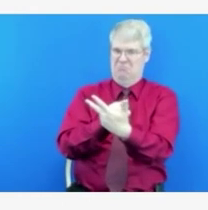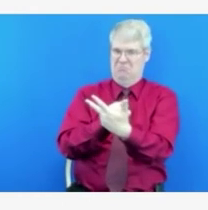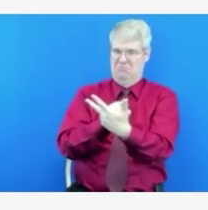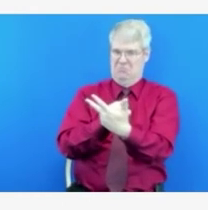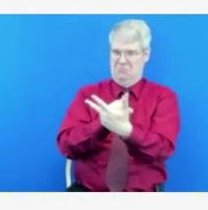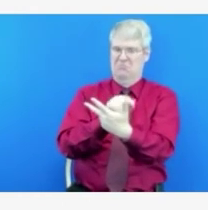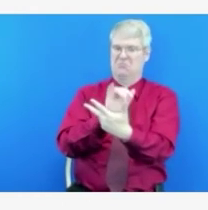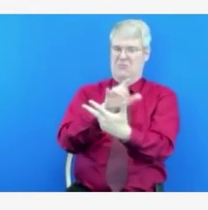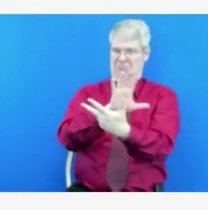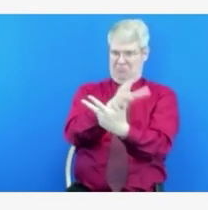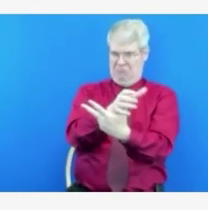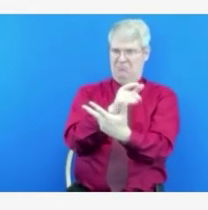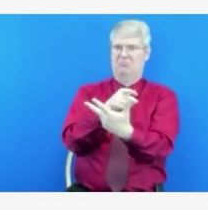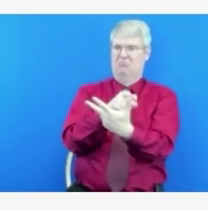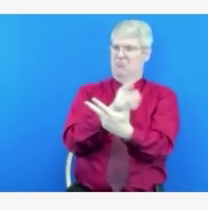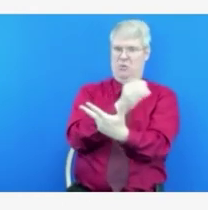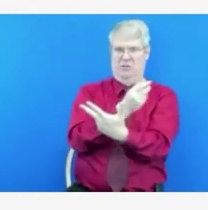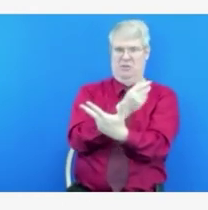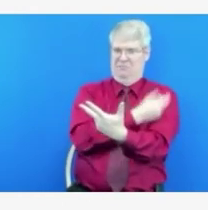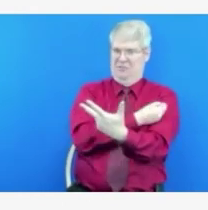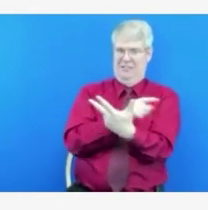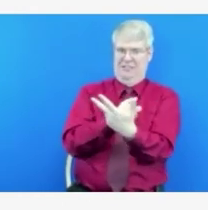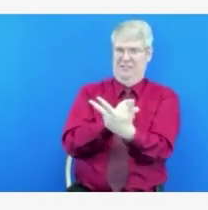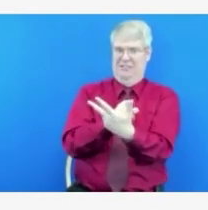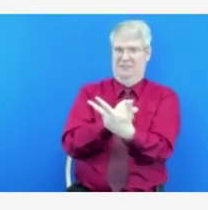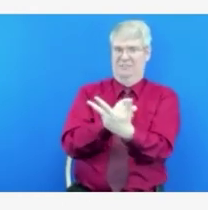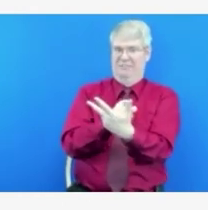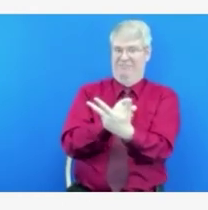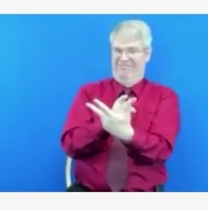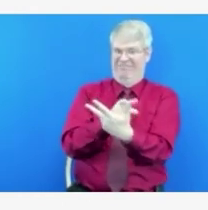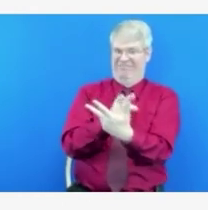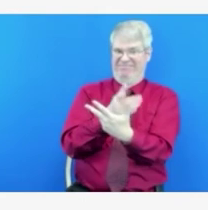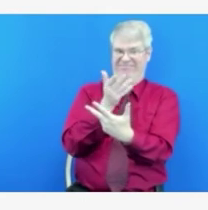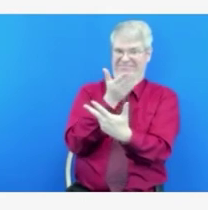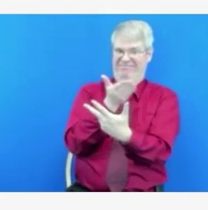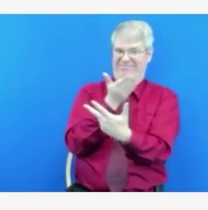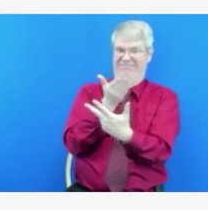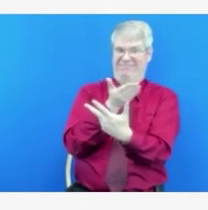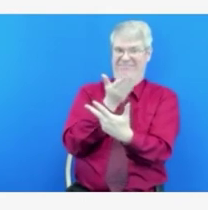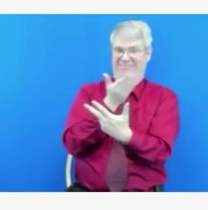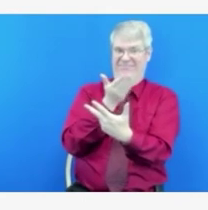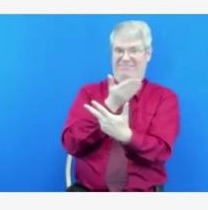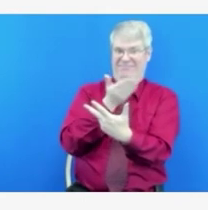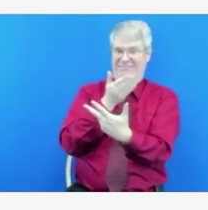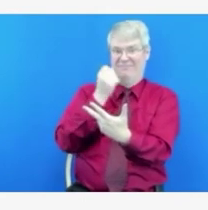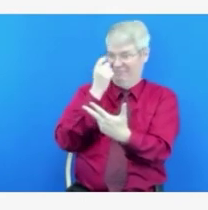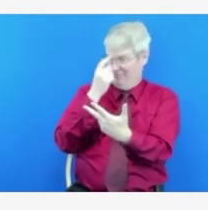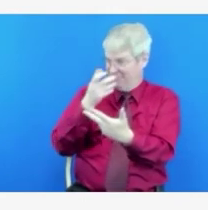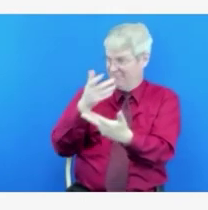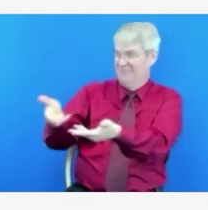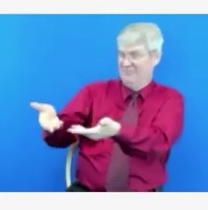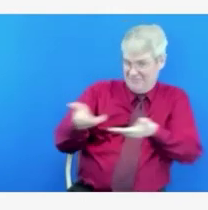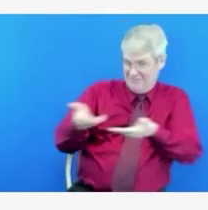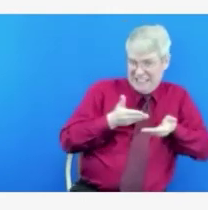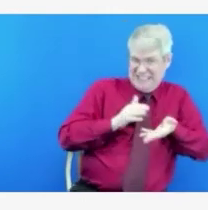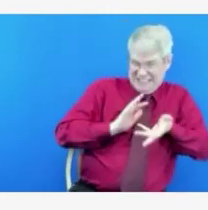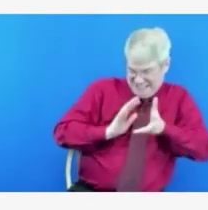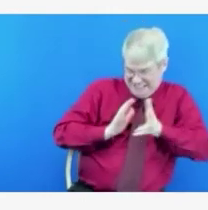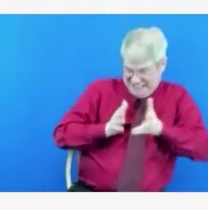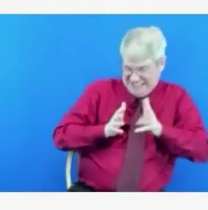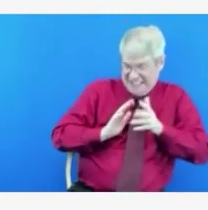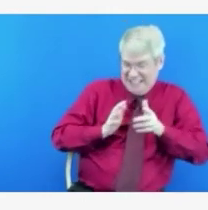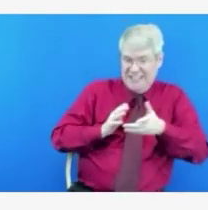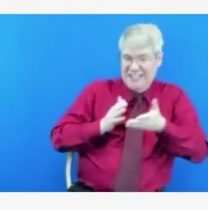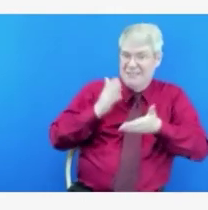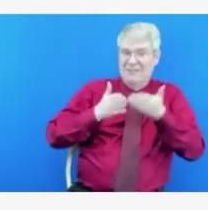either an incredibly long stay because they've had massive complications that brought them into the hospital, or they have